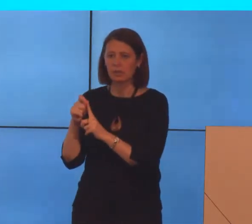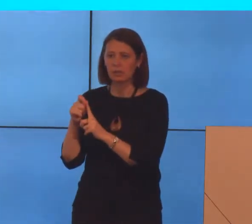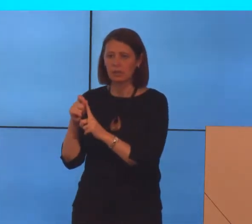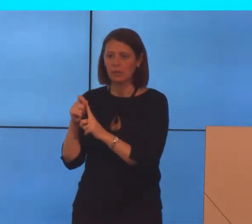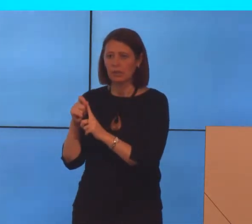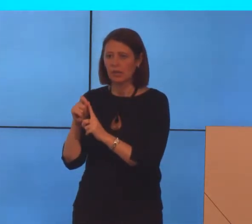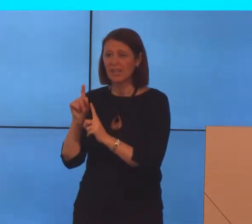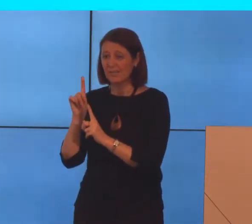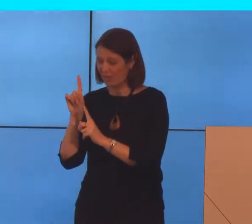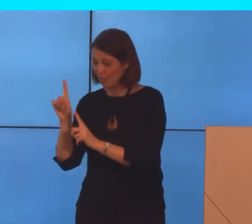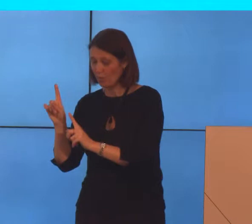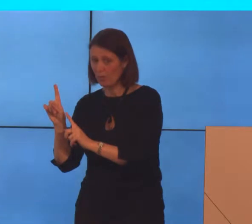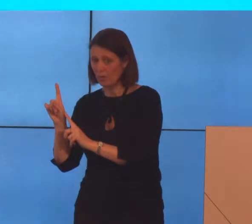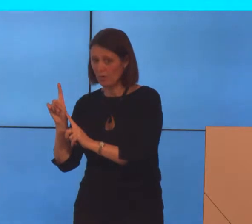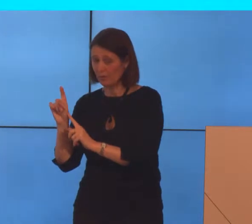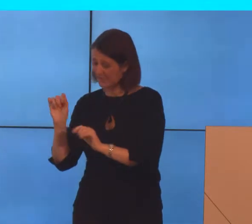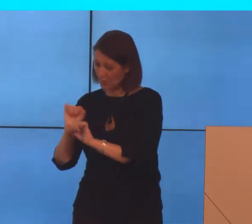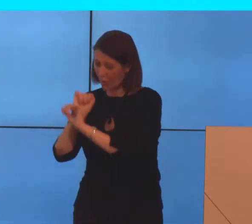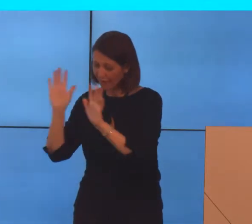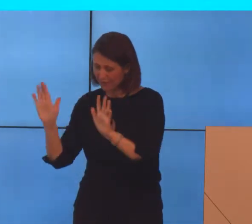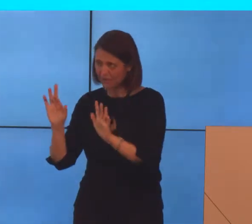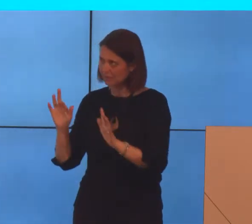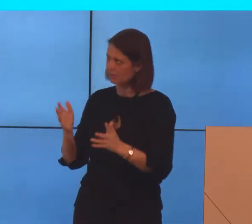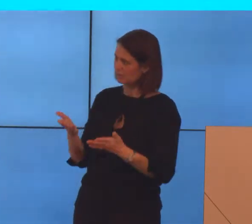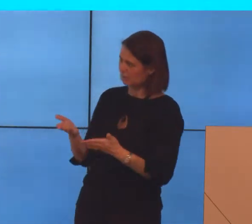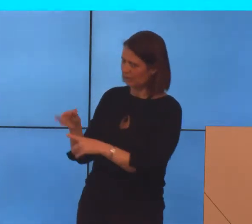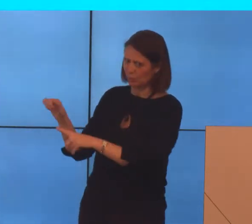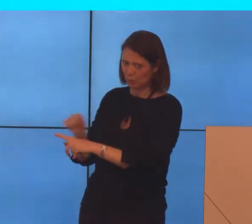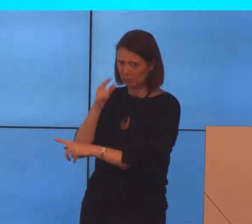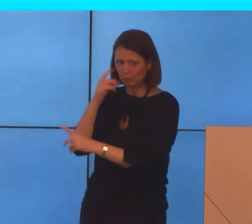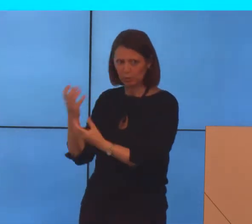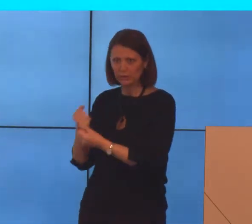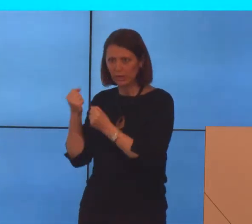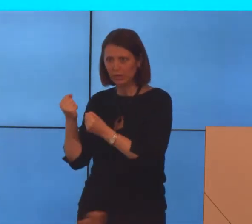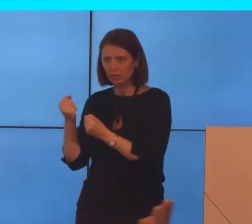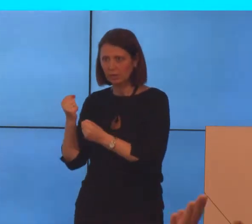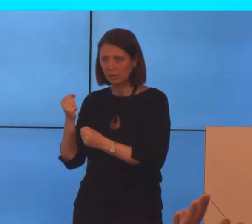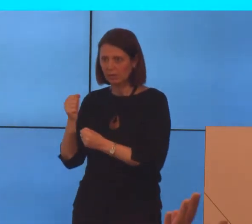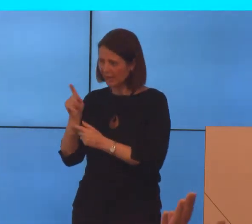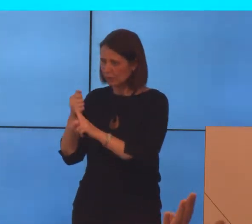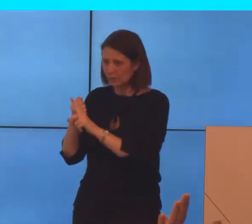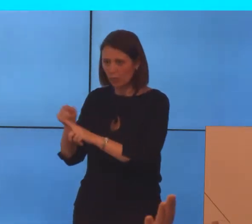it seems blatantly obvious to you that they should be able to get it? Put your hands up.